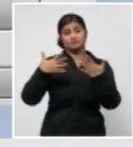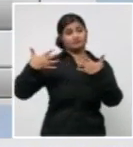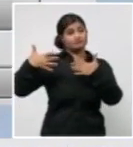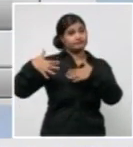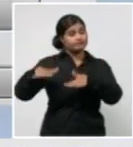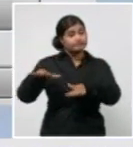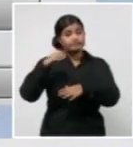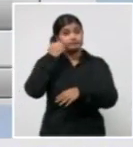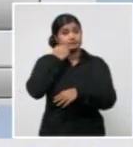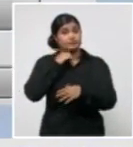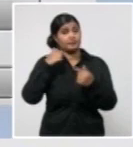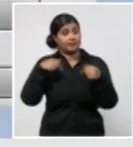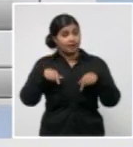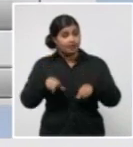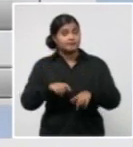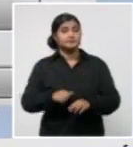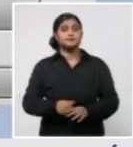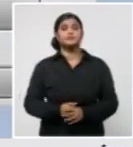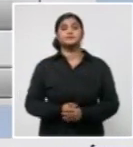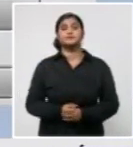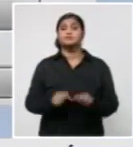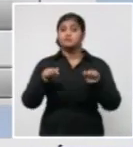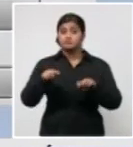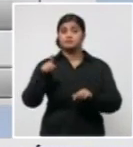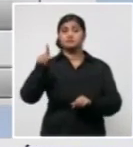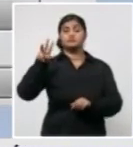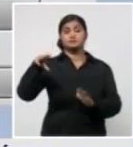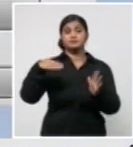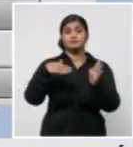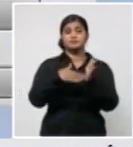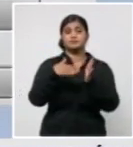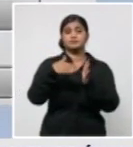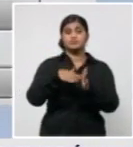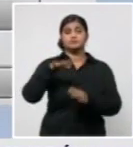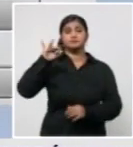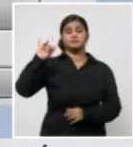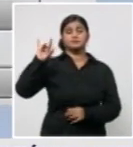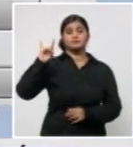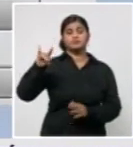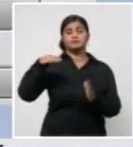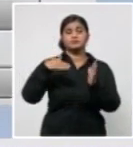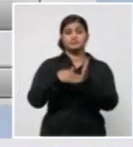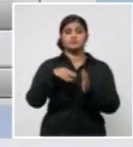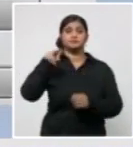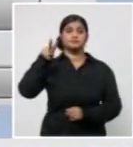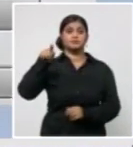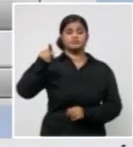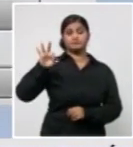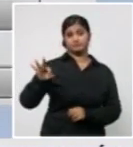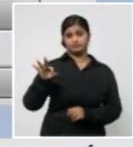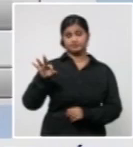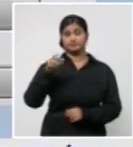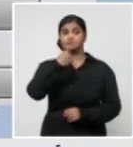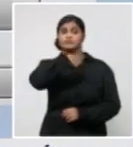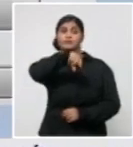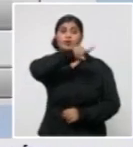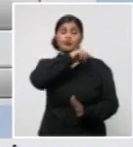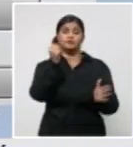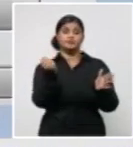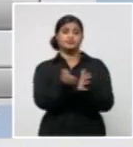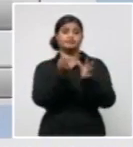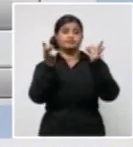,218. Yesterday, 203,255 cases were diagnosed